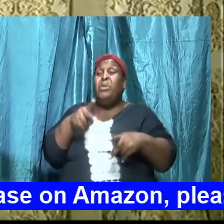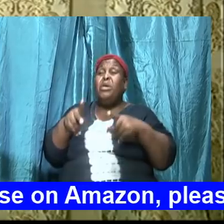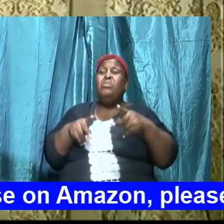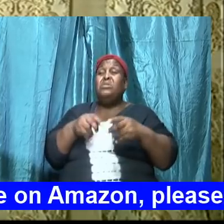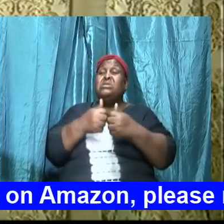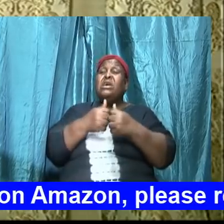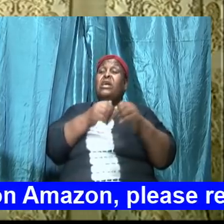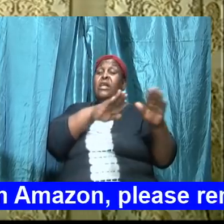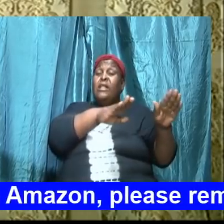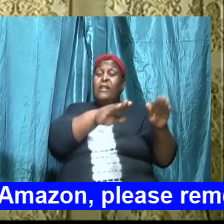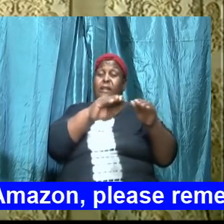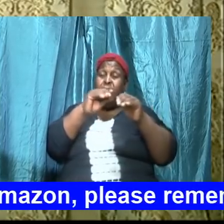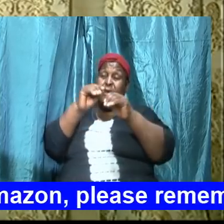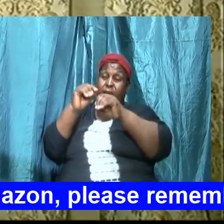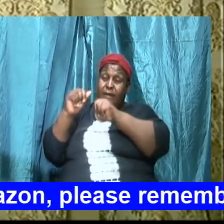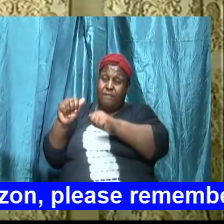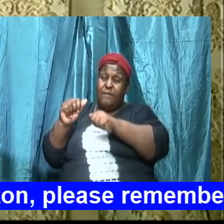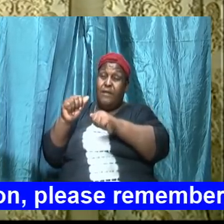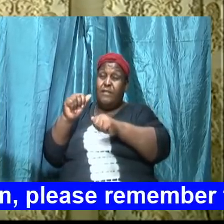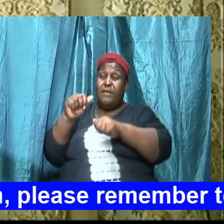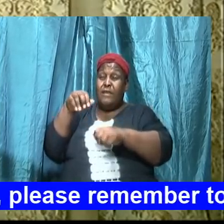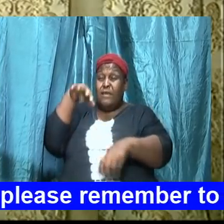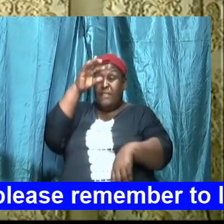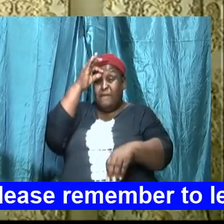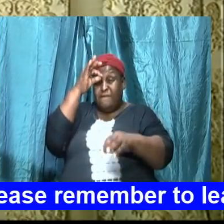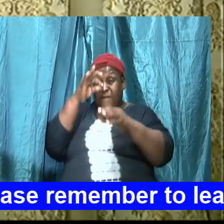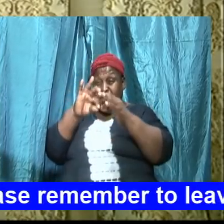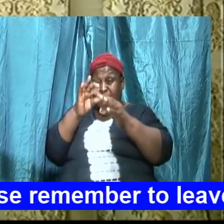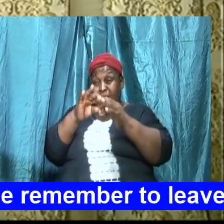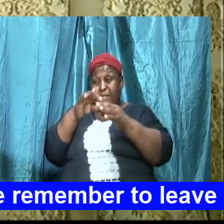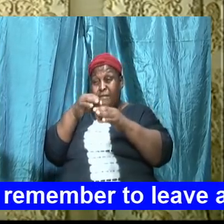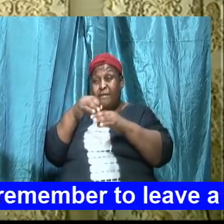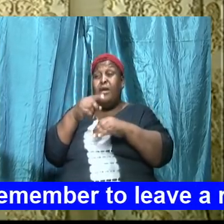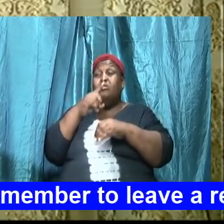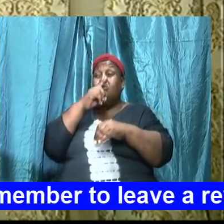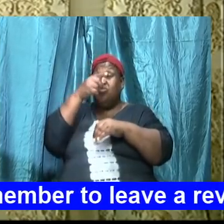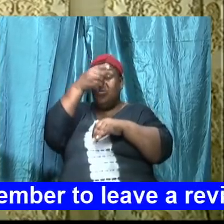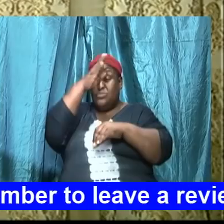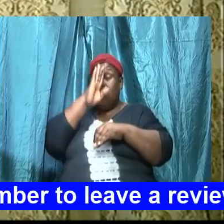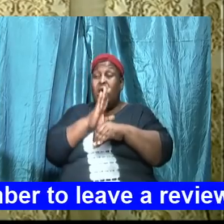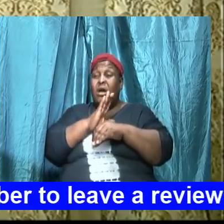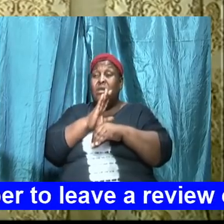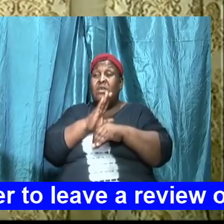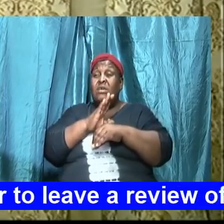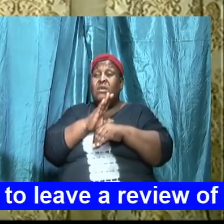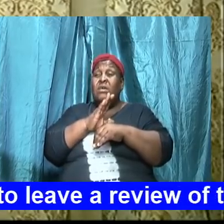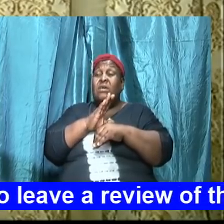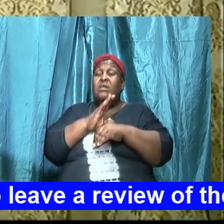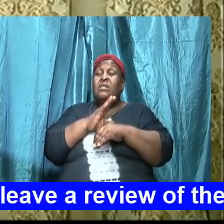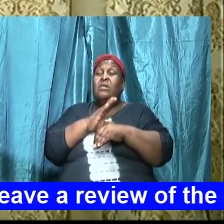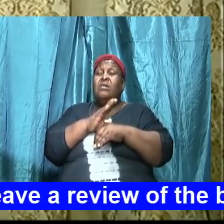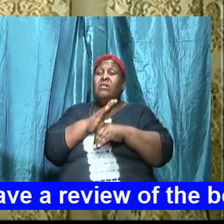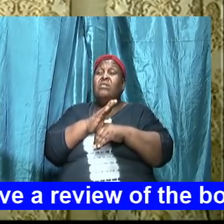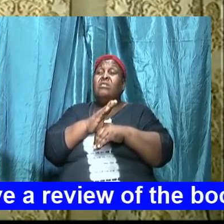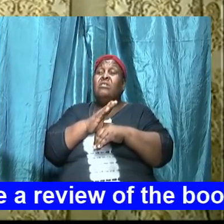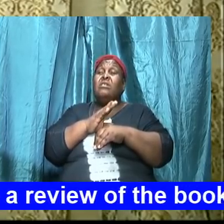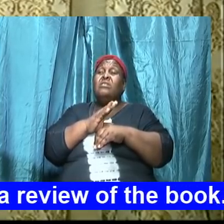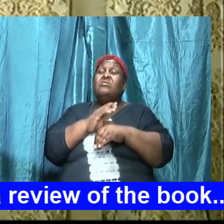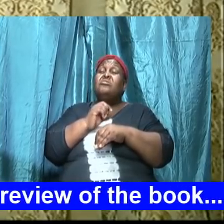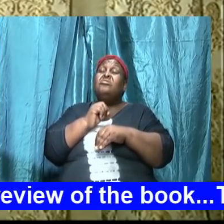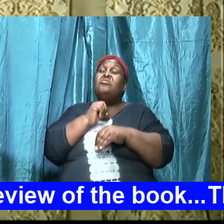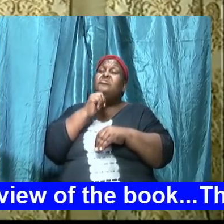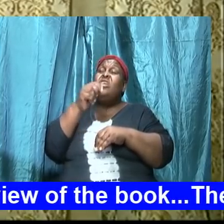spiritually because they starved to death because they were not eating